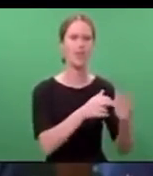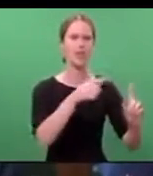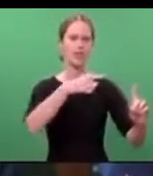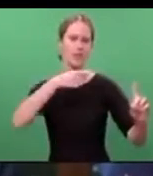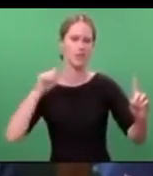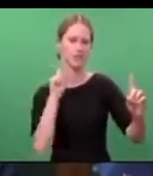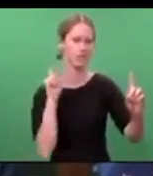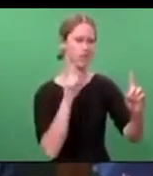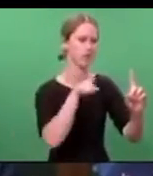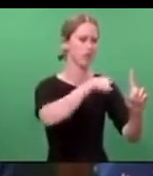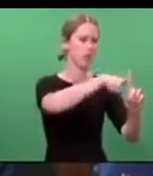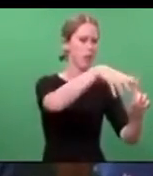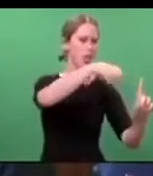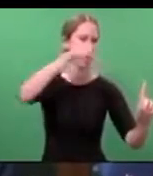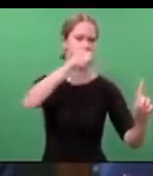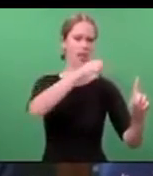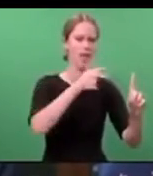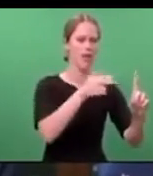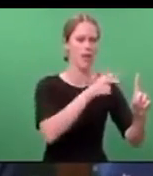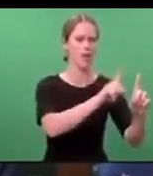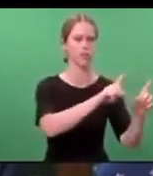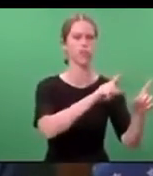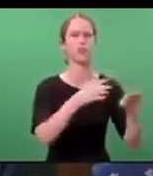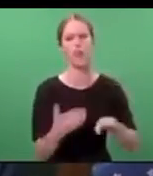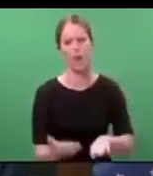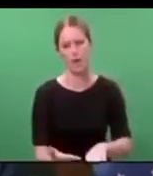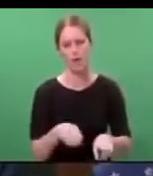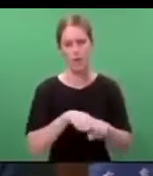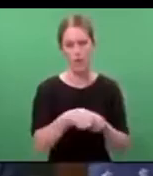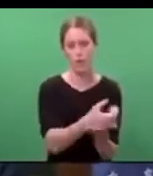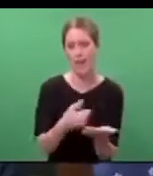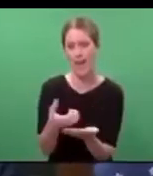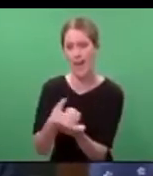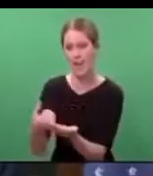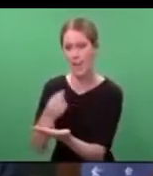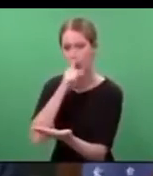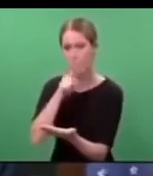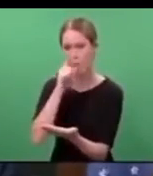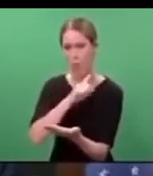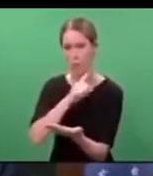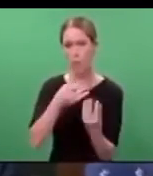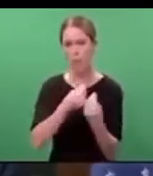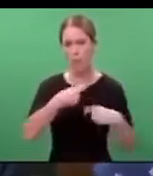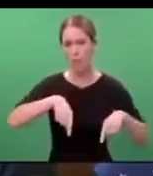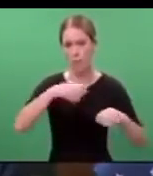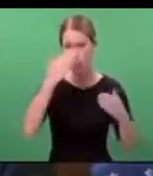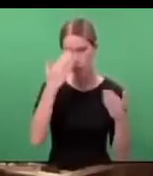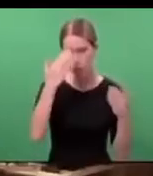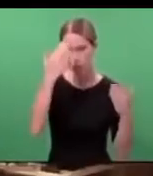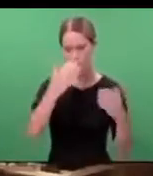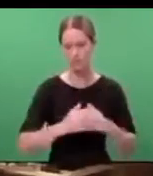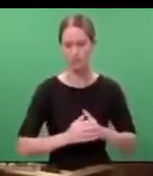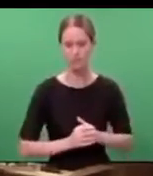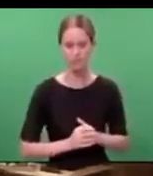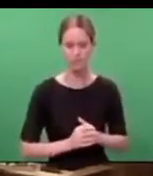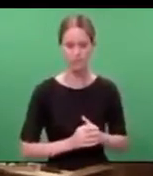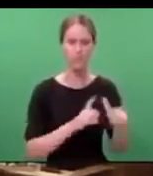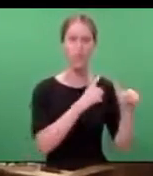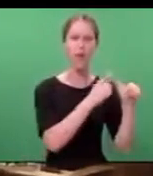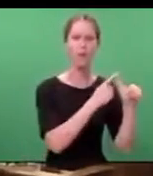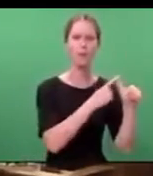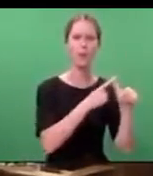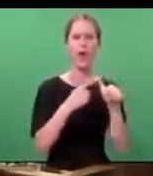from him. He lost his life trying to save those who were worshipping alongside him. Abdul